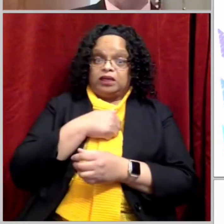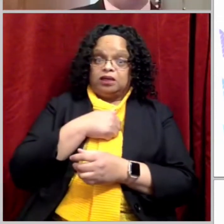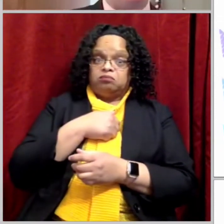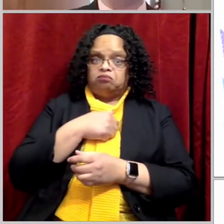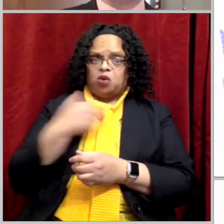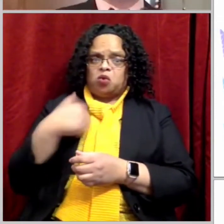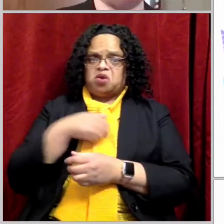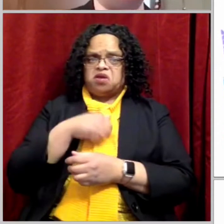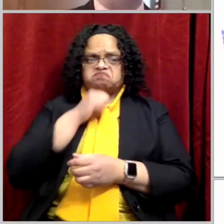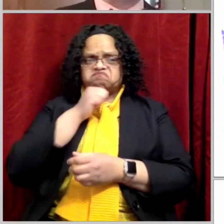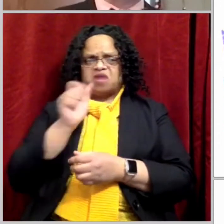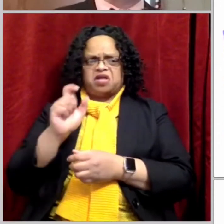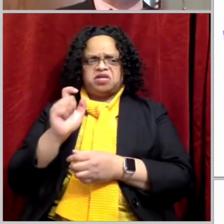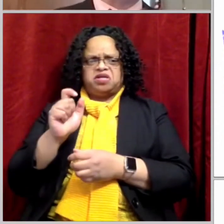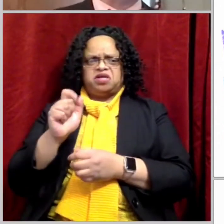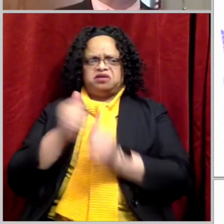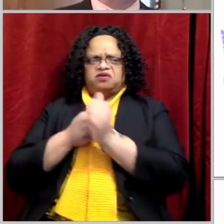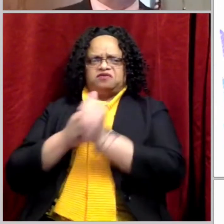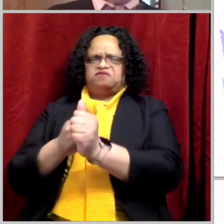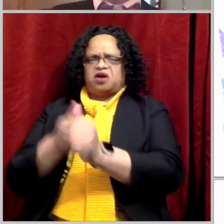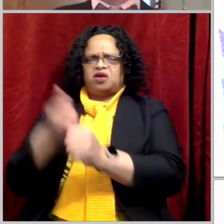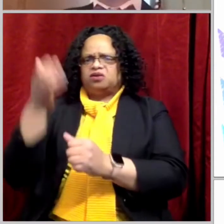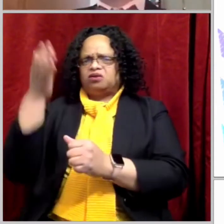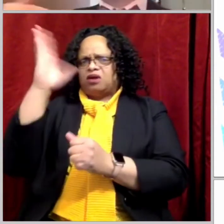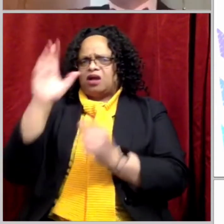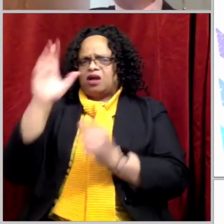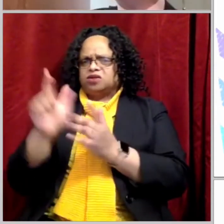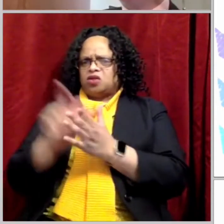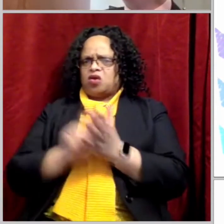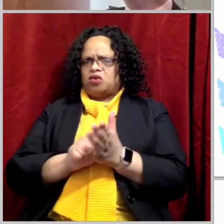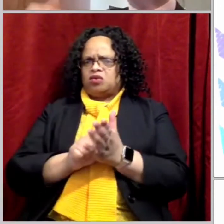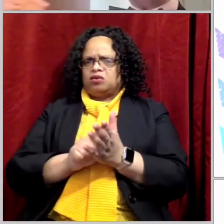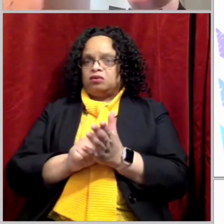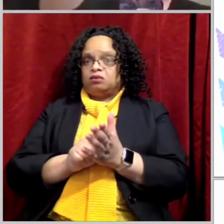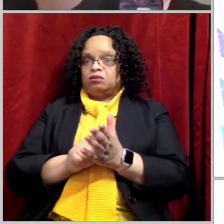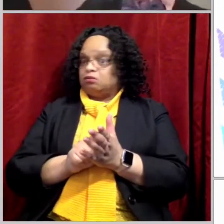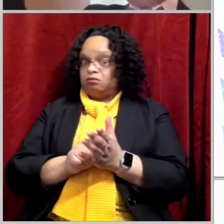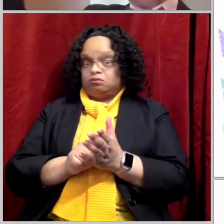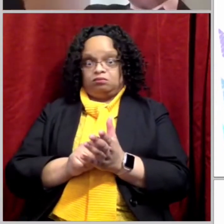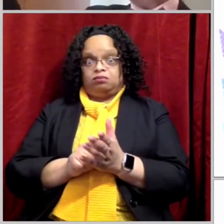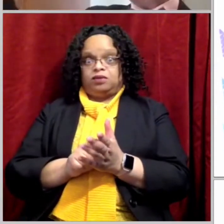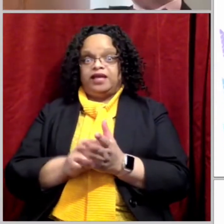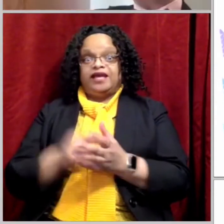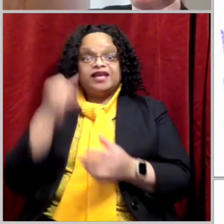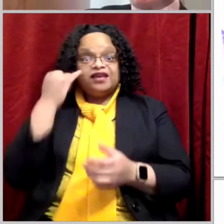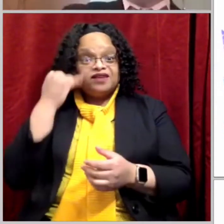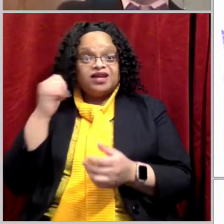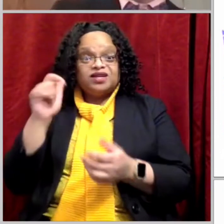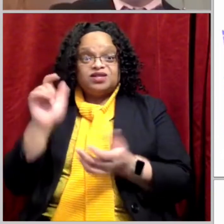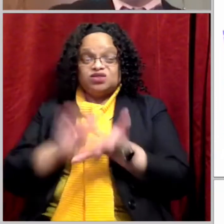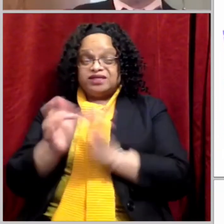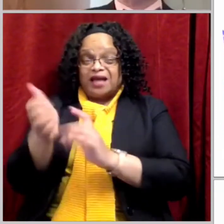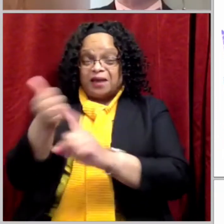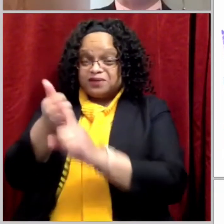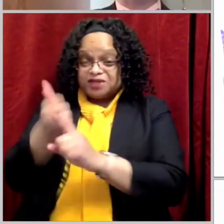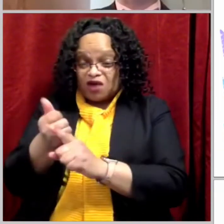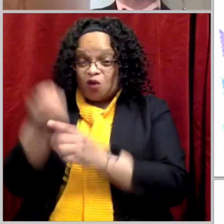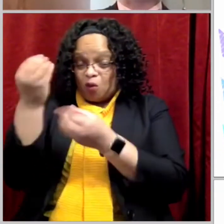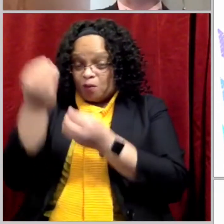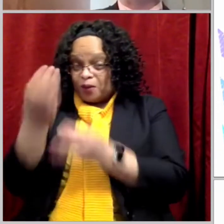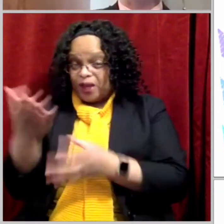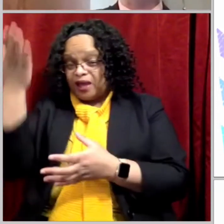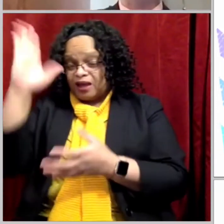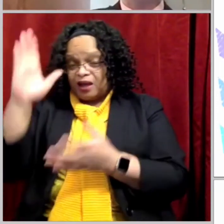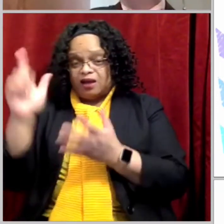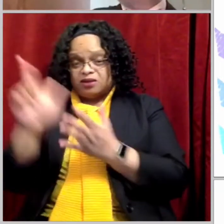God's righteous requirement? If Jesus didn't think himself above the requirement of needing to be baptized